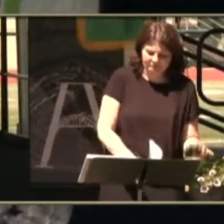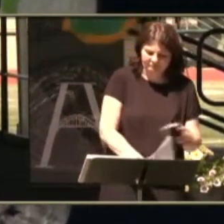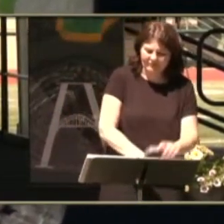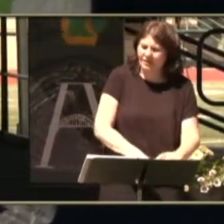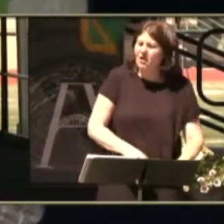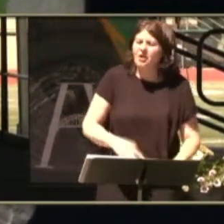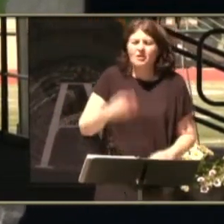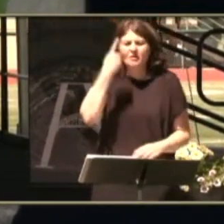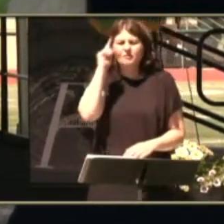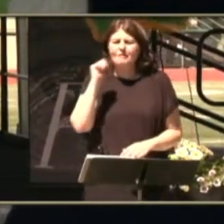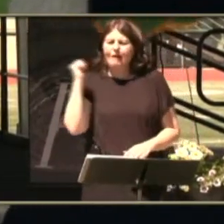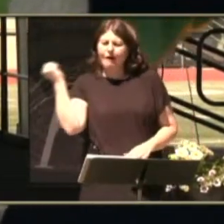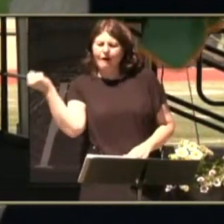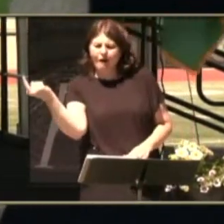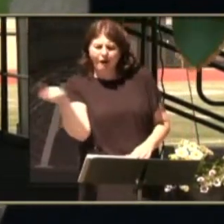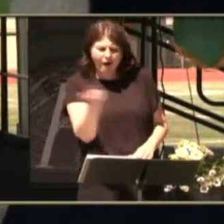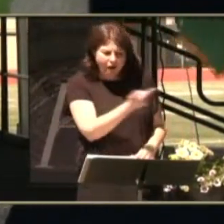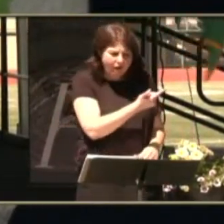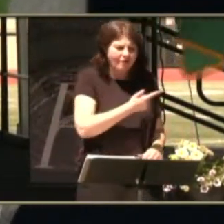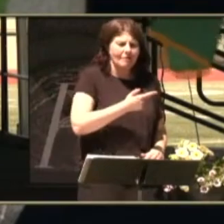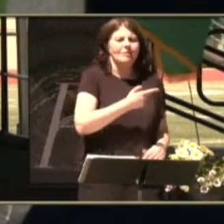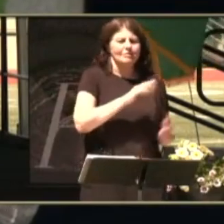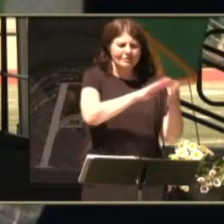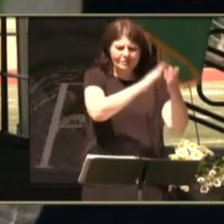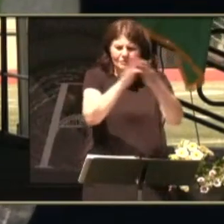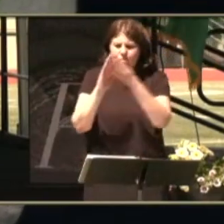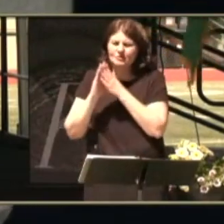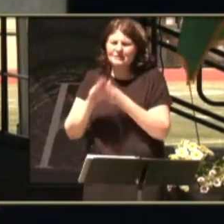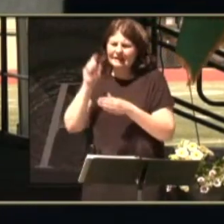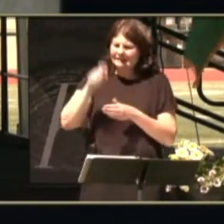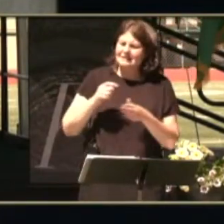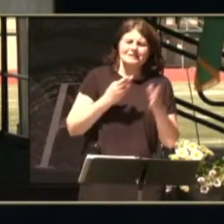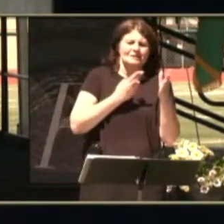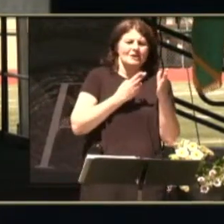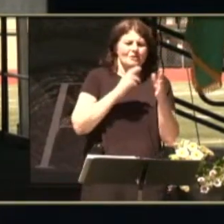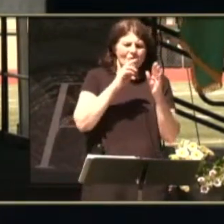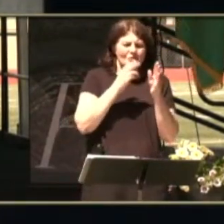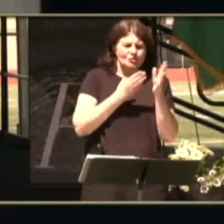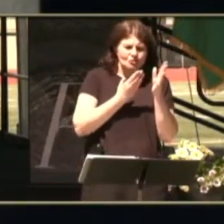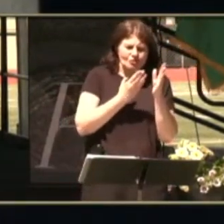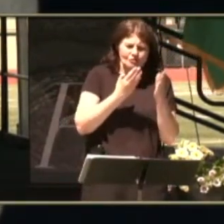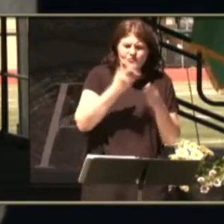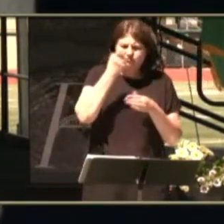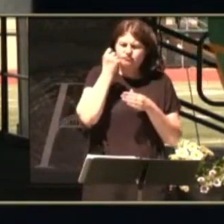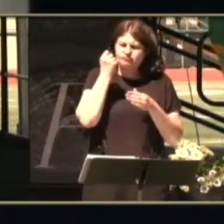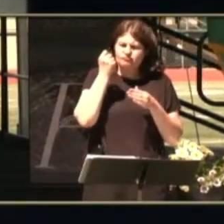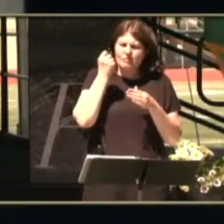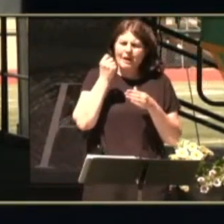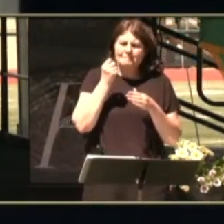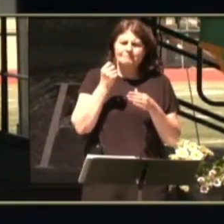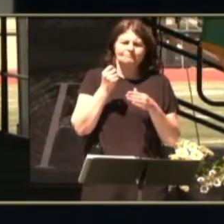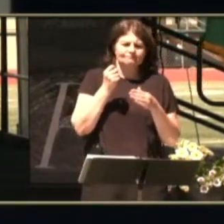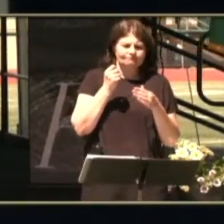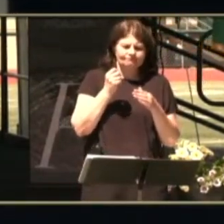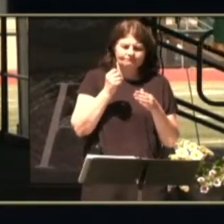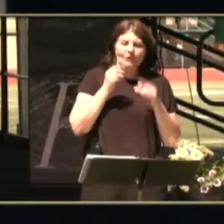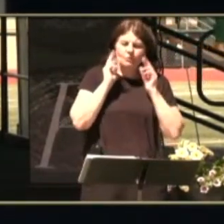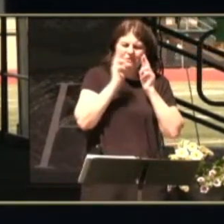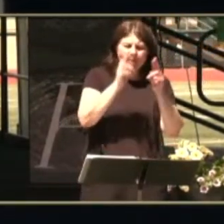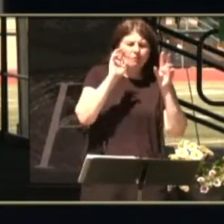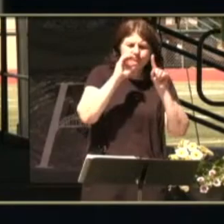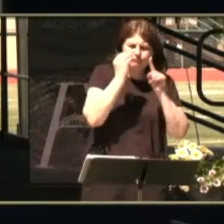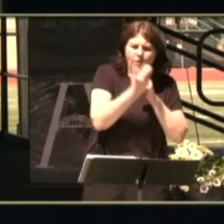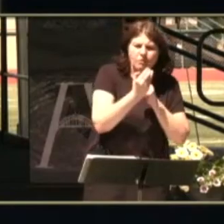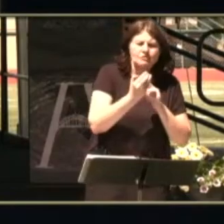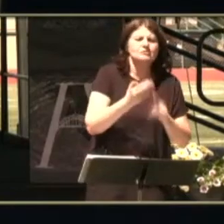reconciliation, and healing into the fabric of our culture. To build